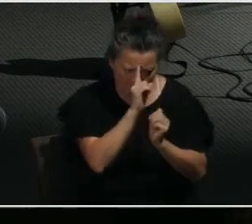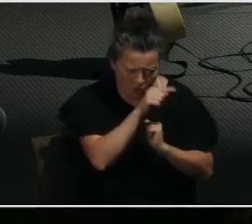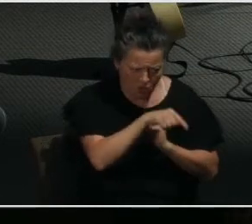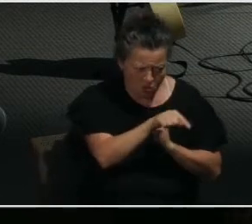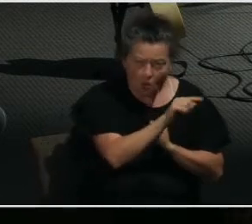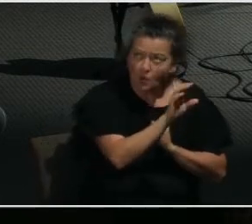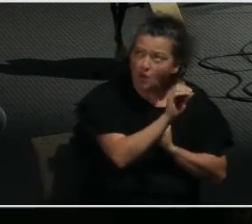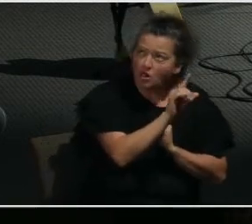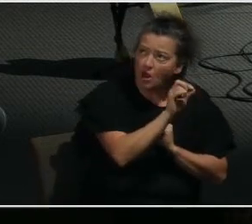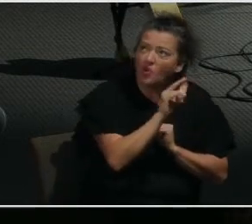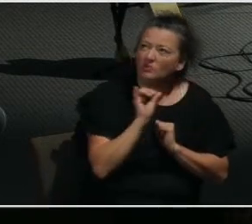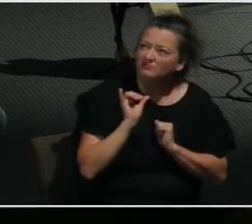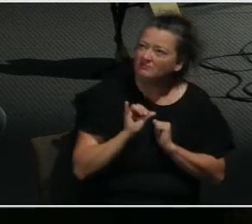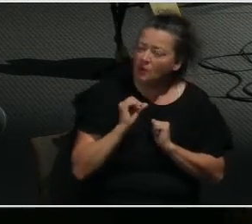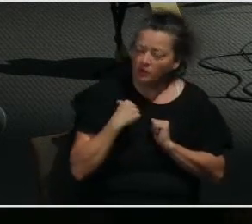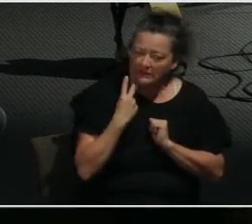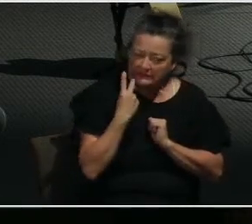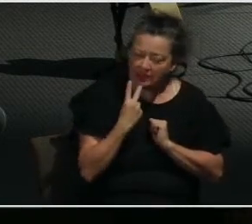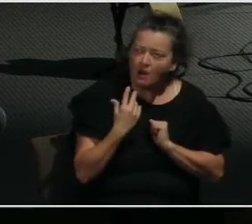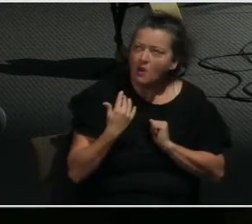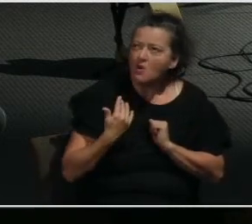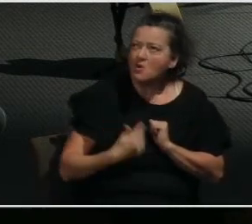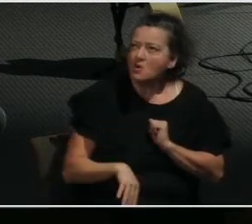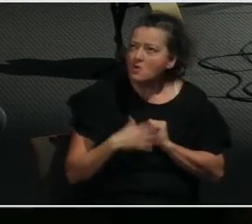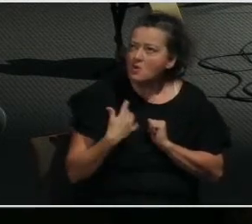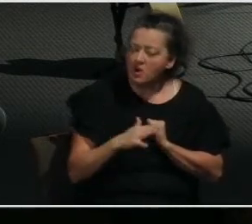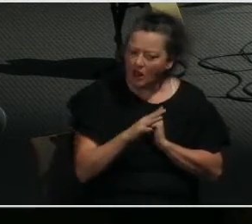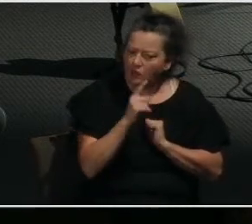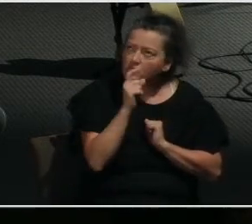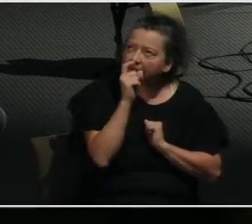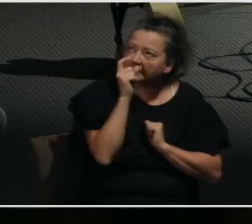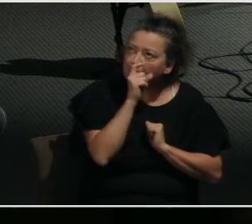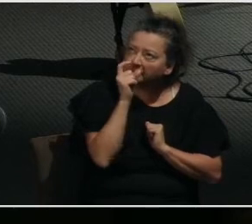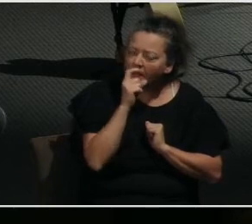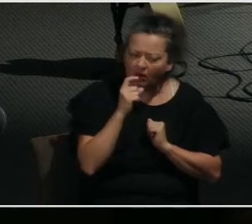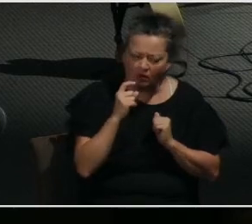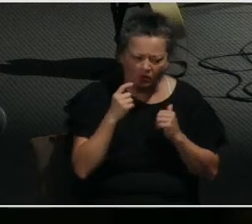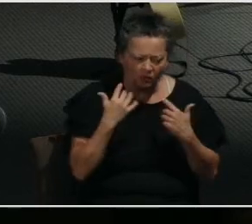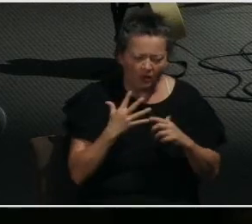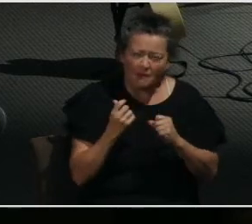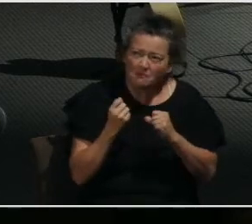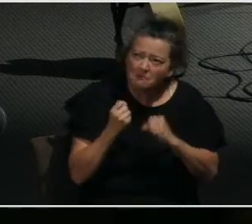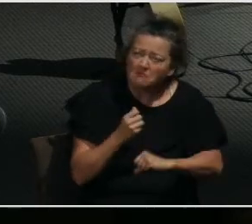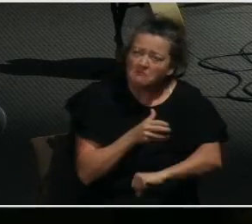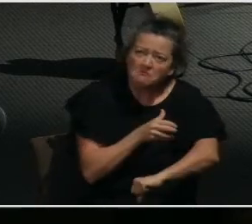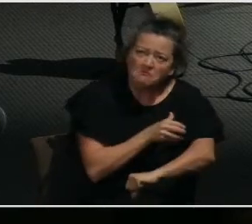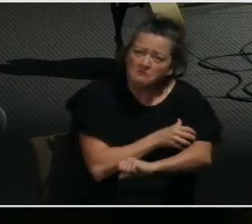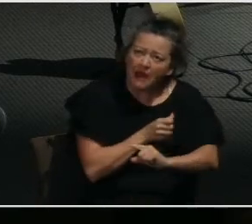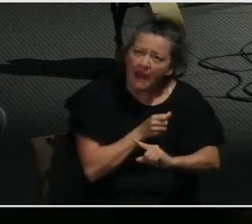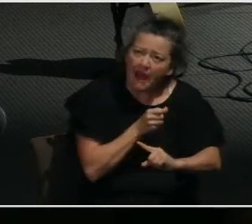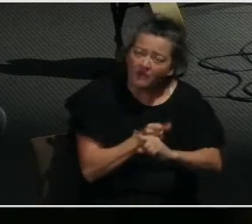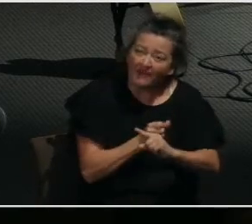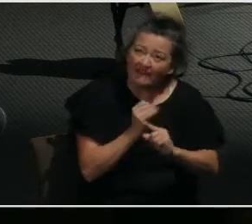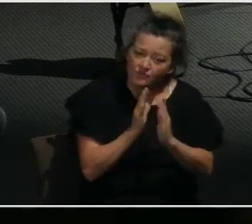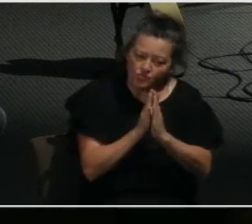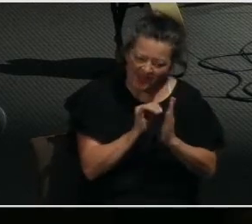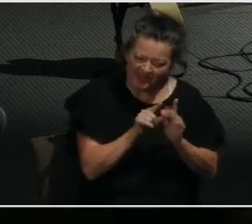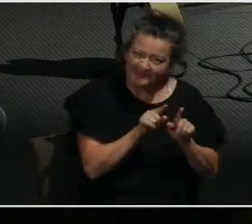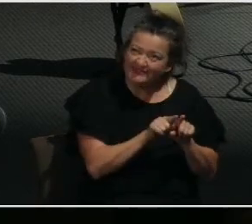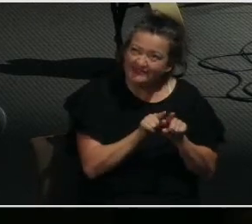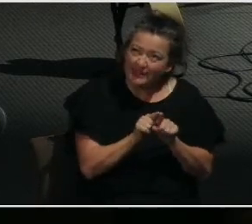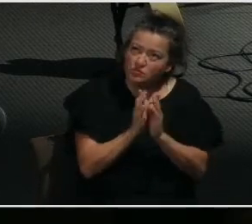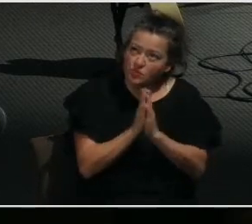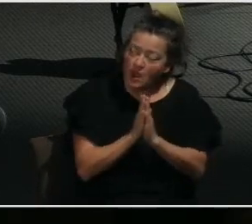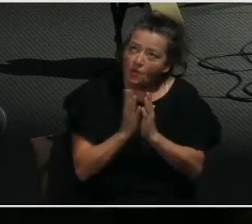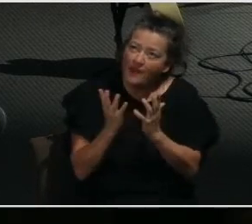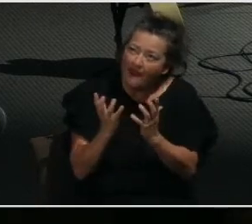the immeasurable possibility of this prayer in bringing into our lives that which we need, the knowledge of